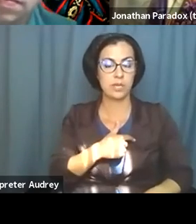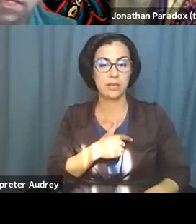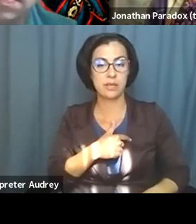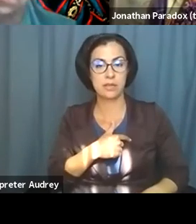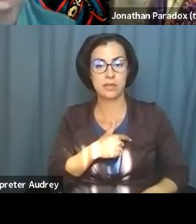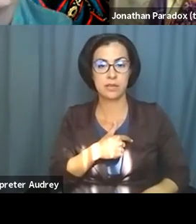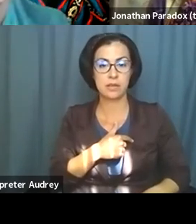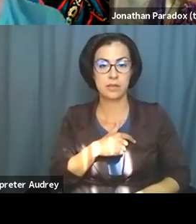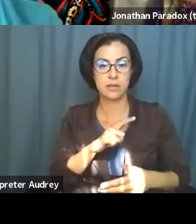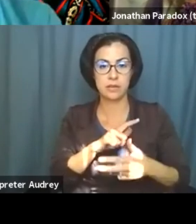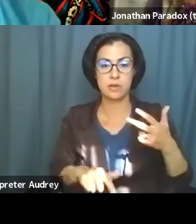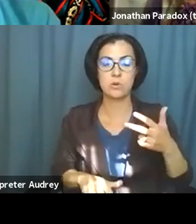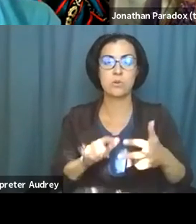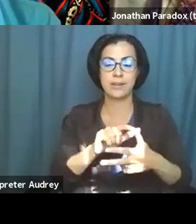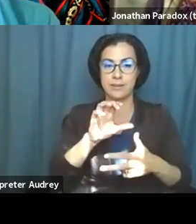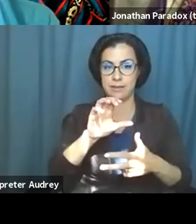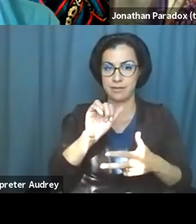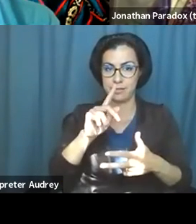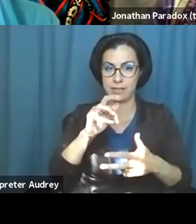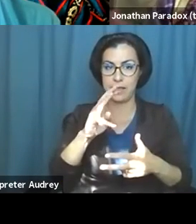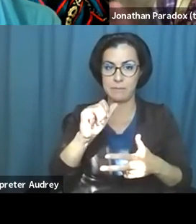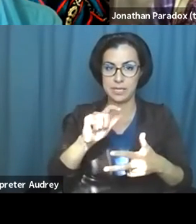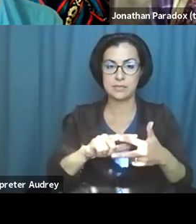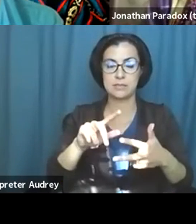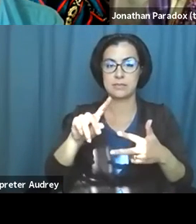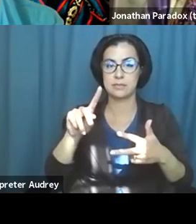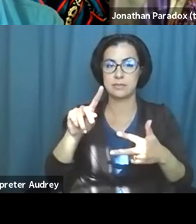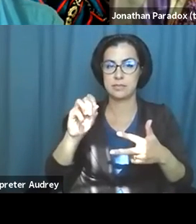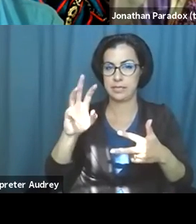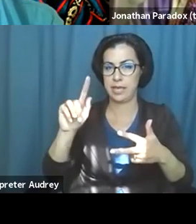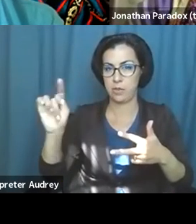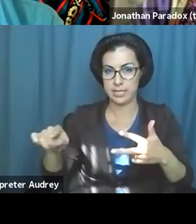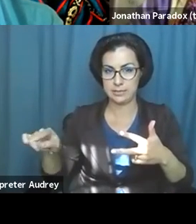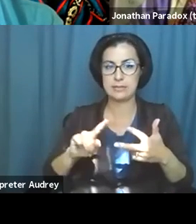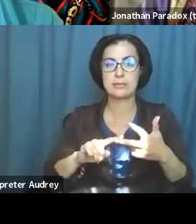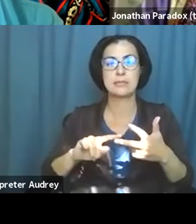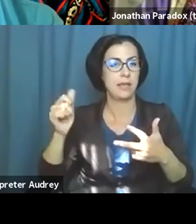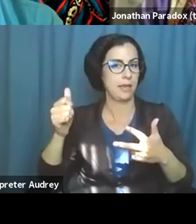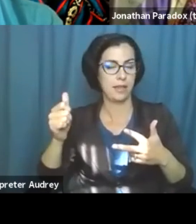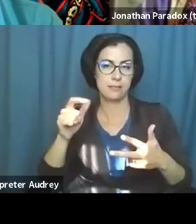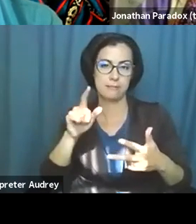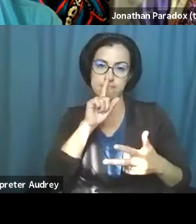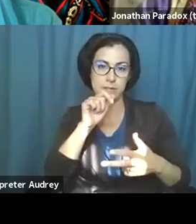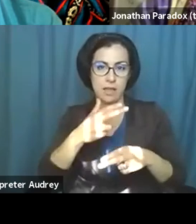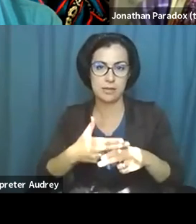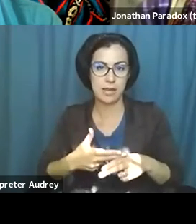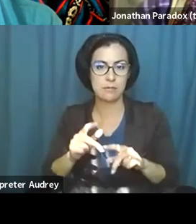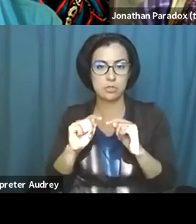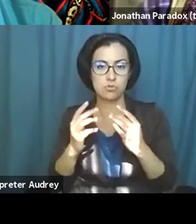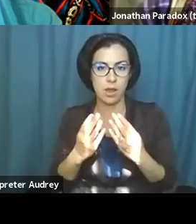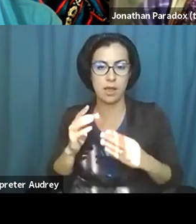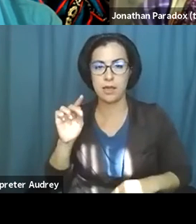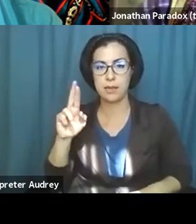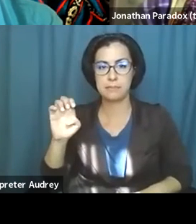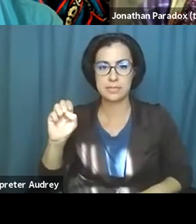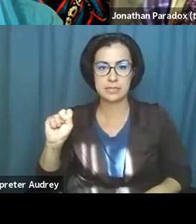Cowlitz and, uh, Clackamas, uh, as well as other unnamed, um, tribes, the, the, um, uh,